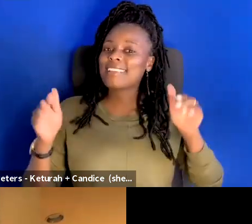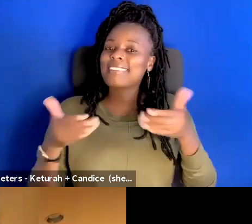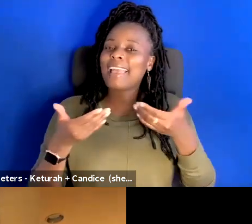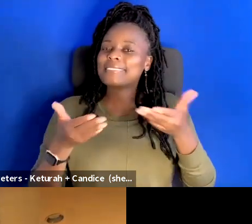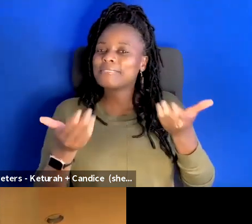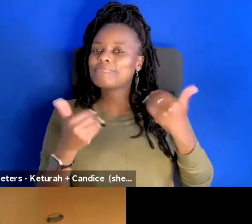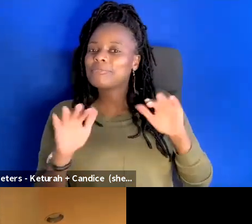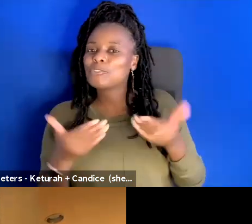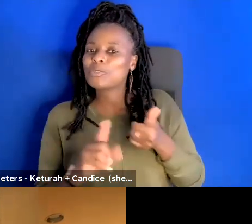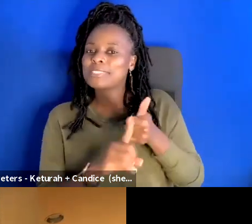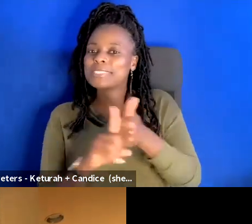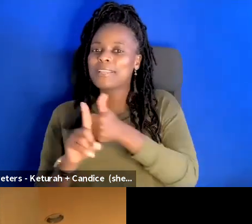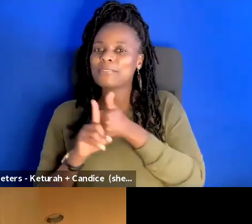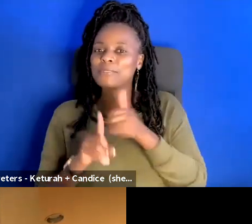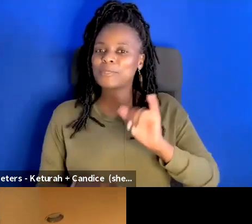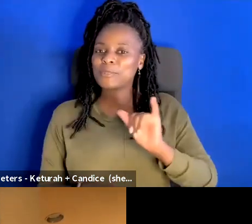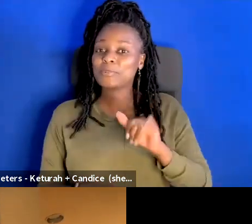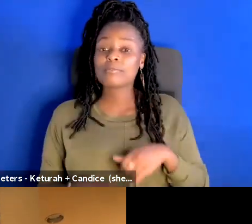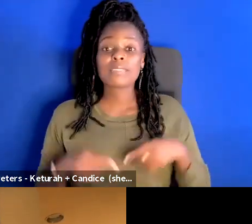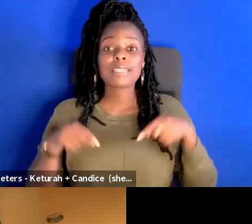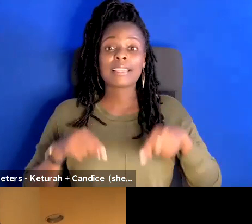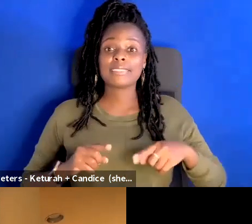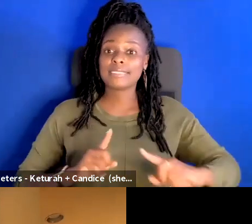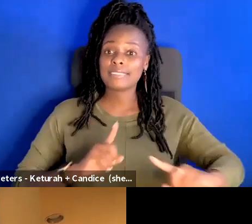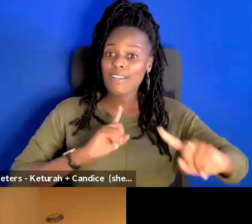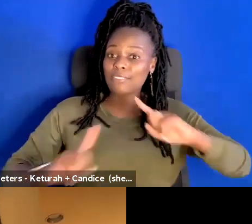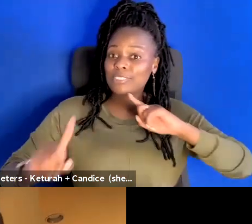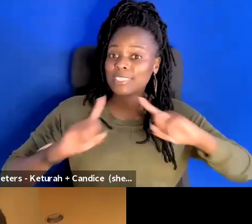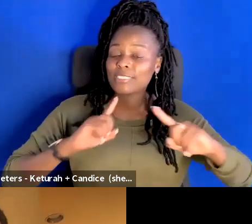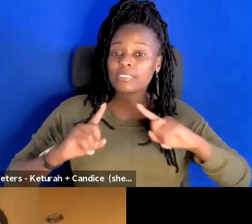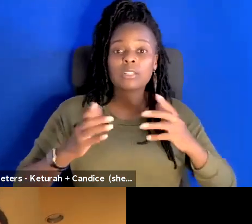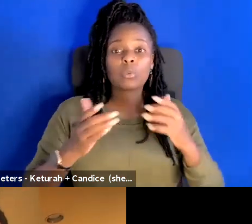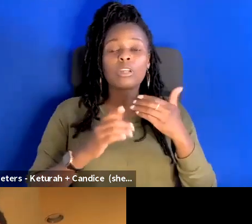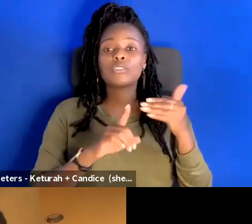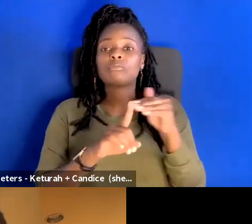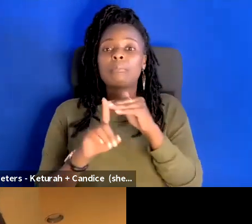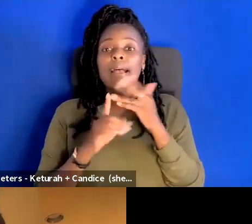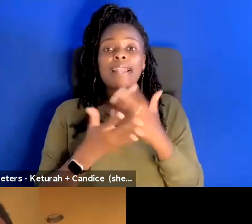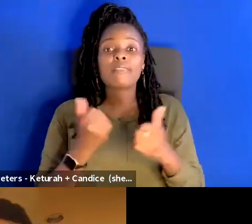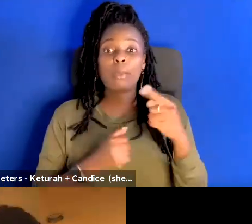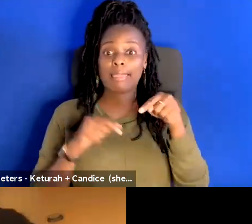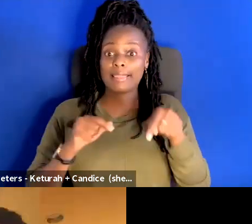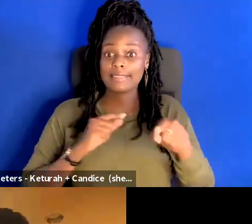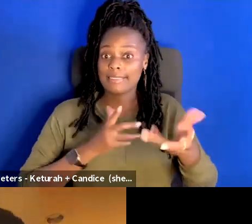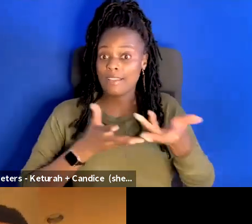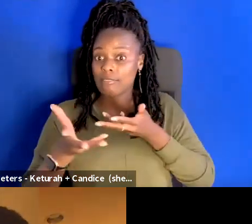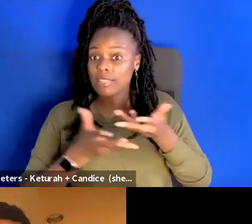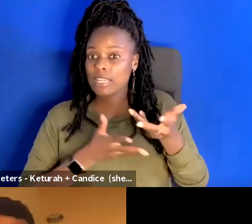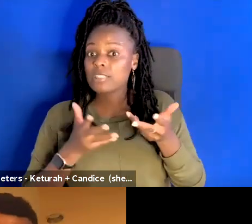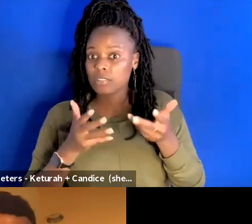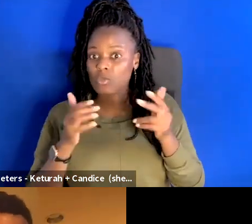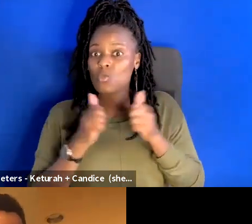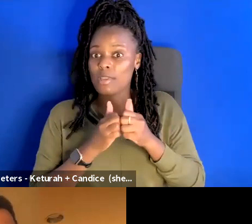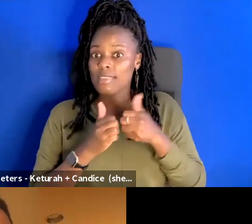And then we're going to get into it. This is a conversation. And I just want to remind everyone, this is a conversation between us on